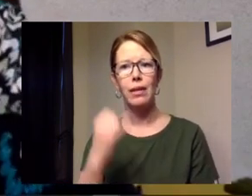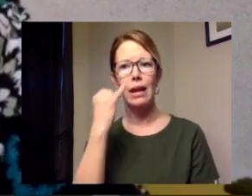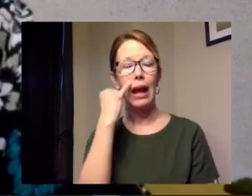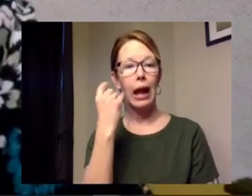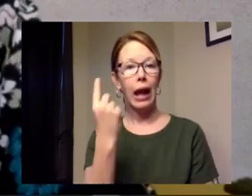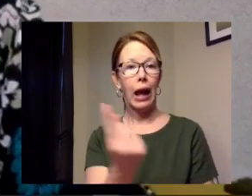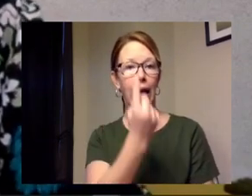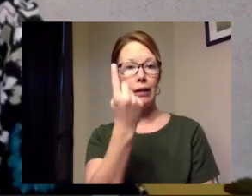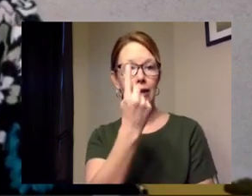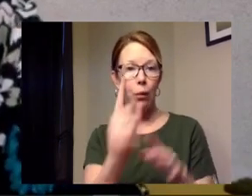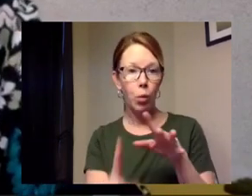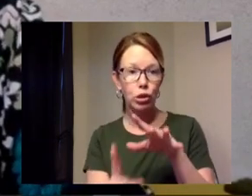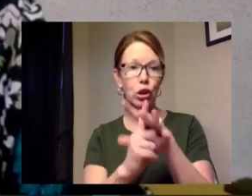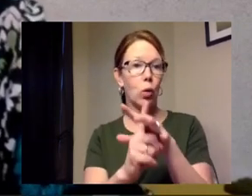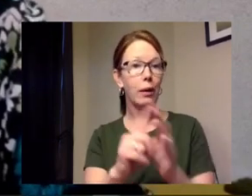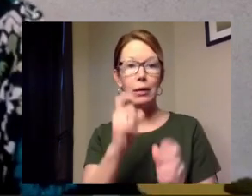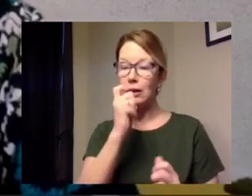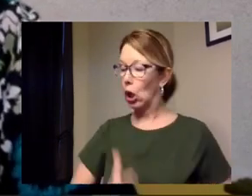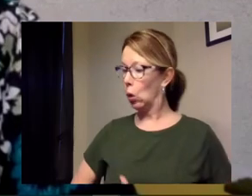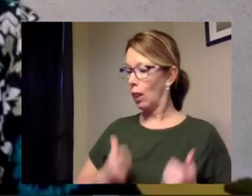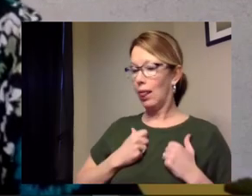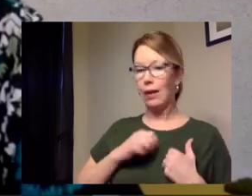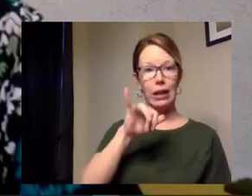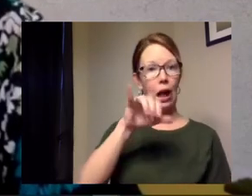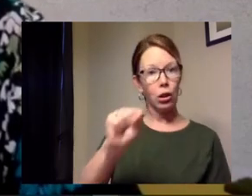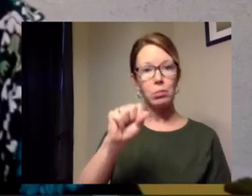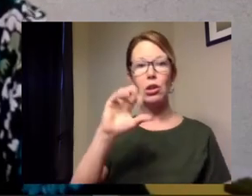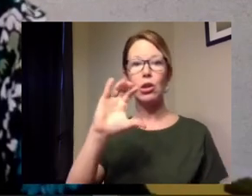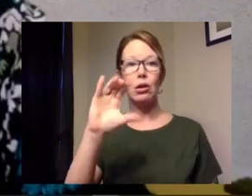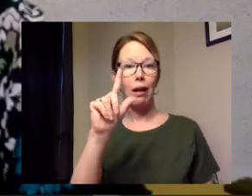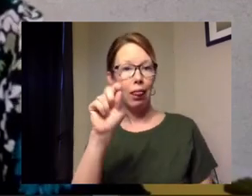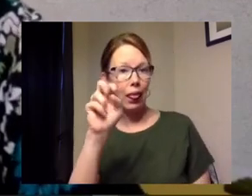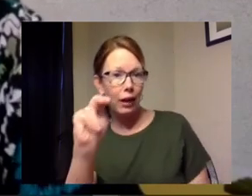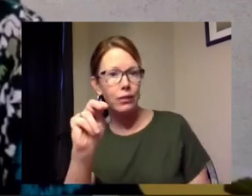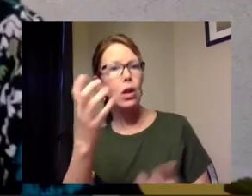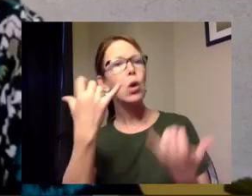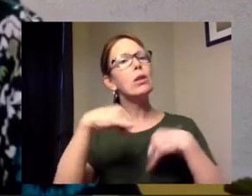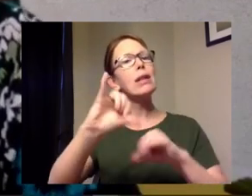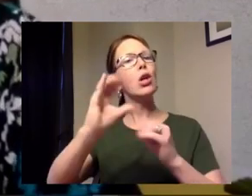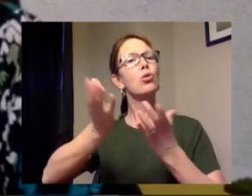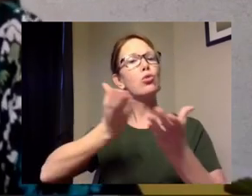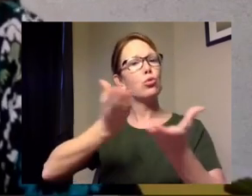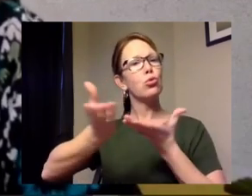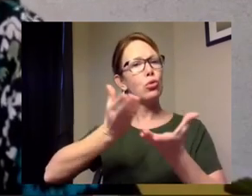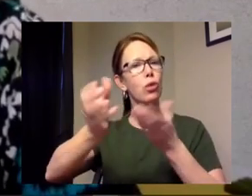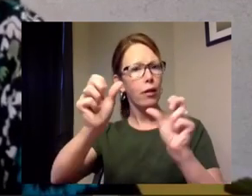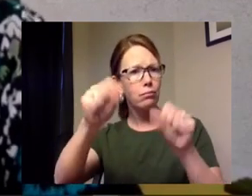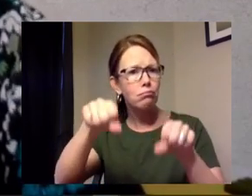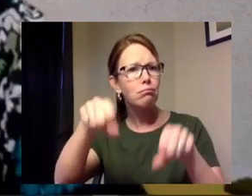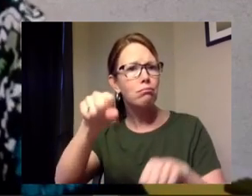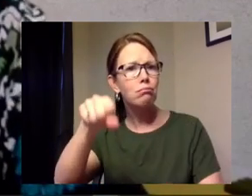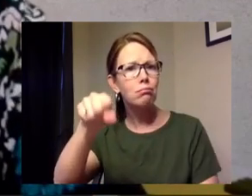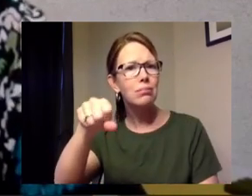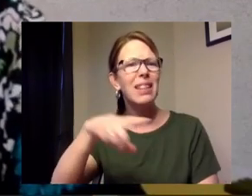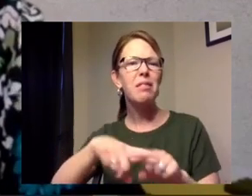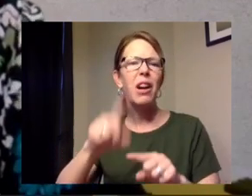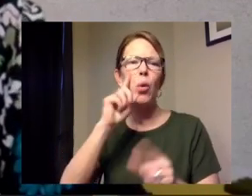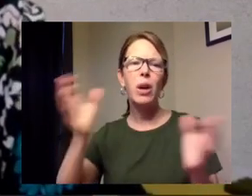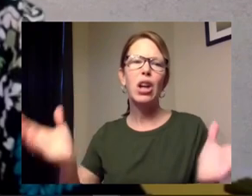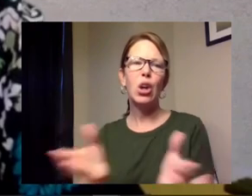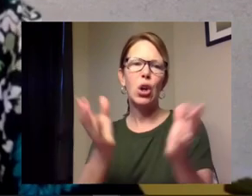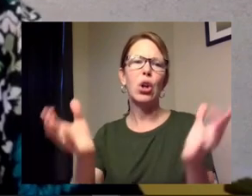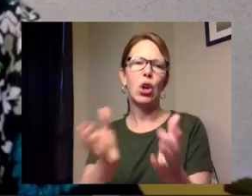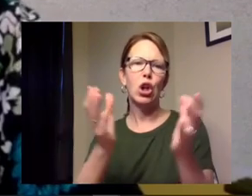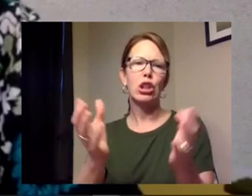that is not in yellow springs or clifton they will still be served um but we will encourage them and give